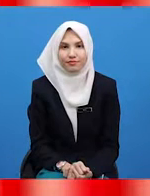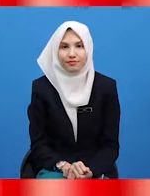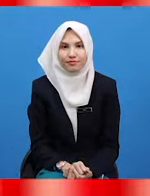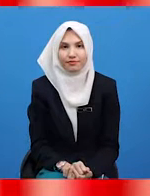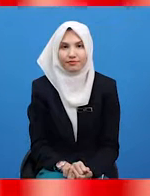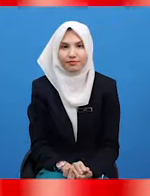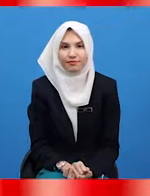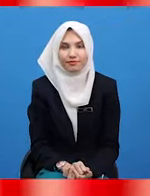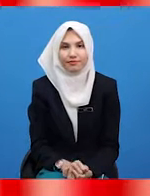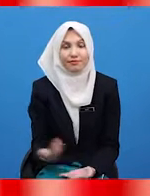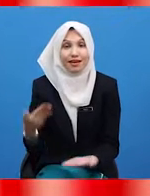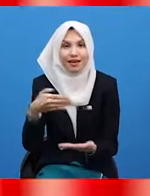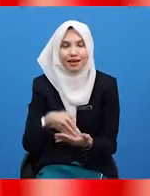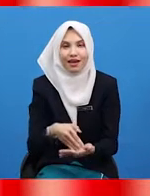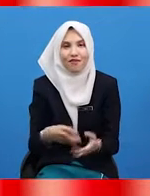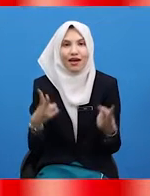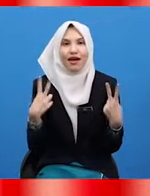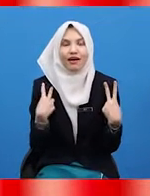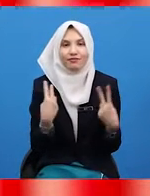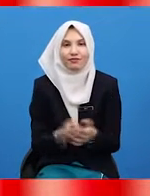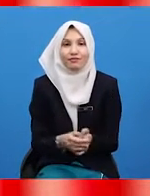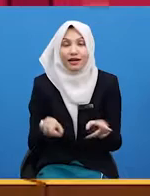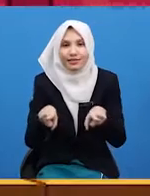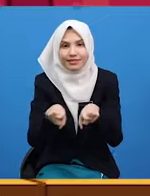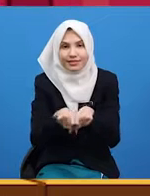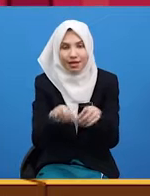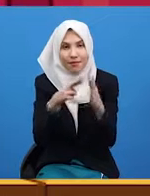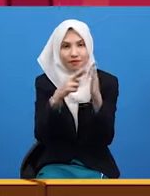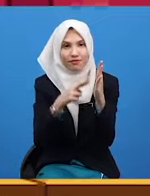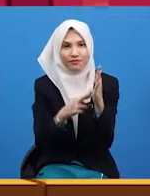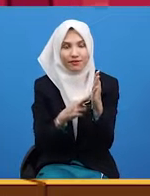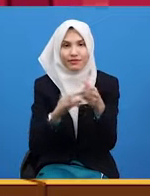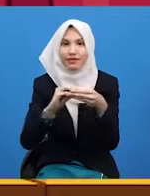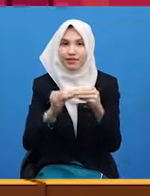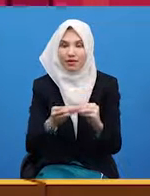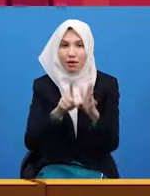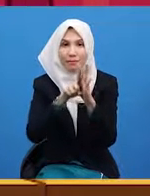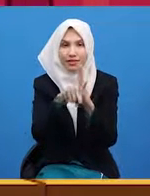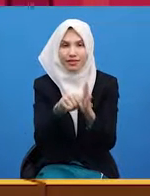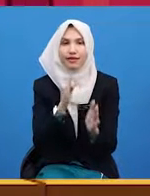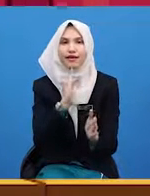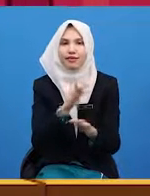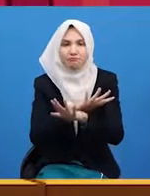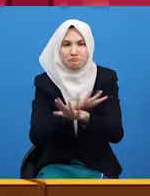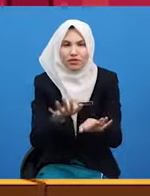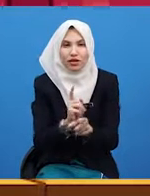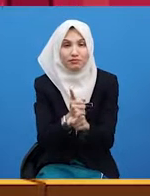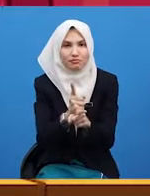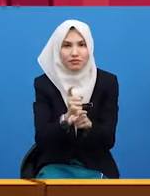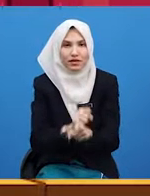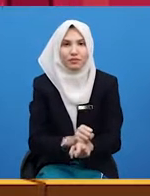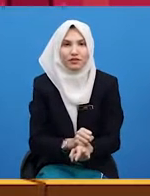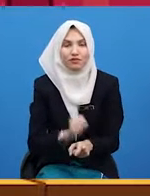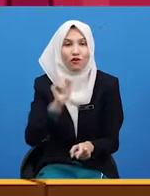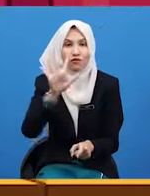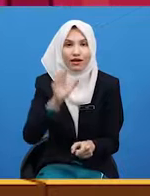Again, we have the same rule. If the number of minutes is not an exact multiple